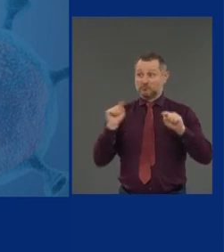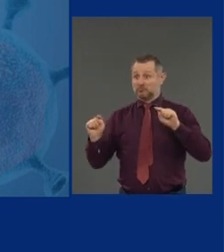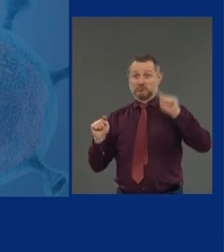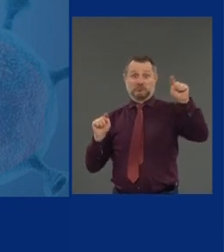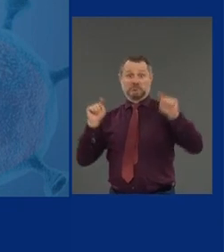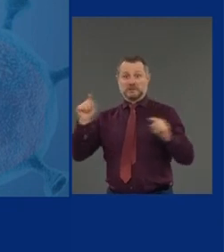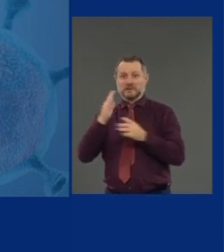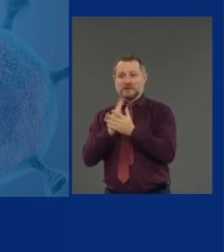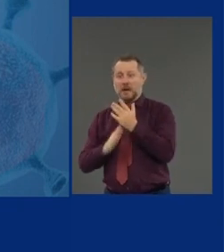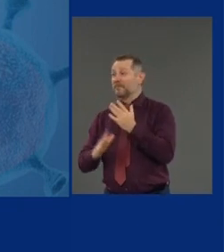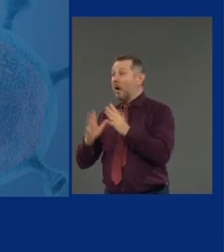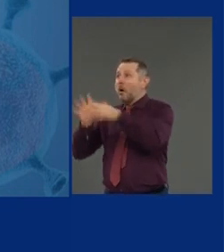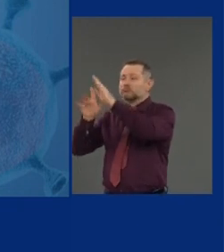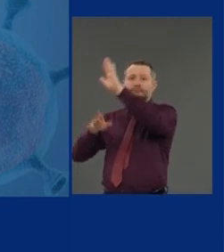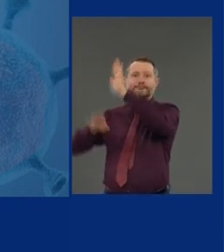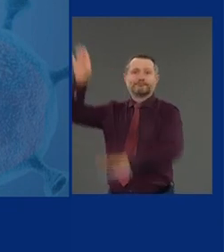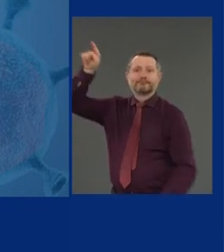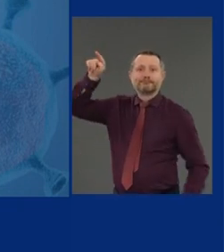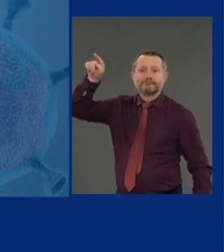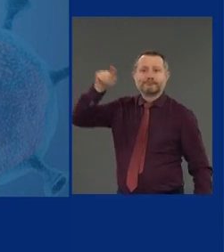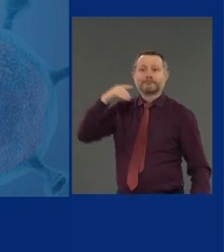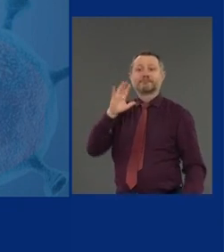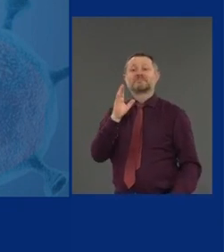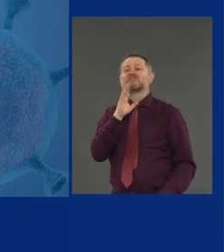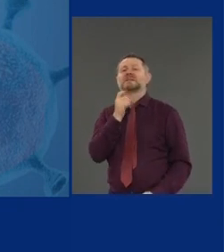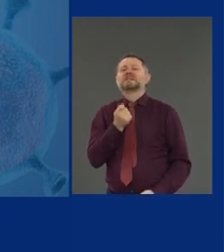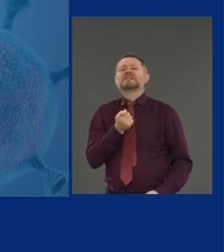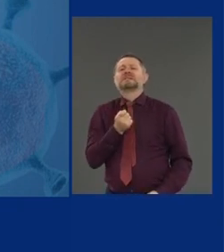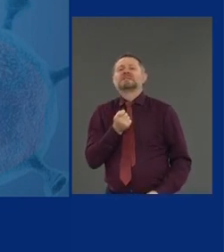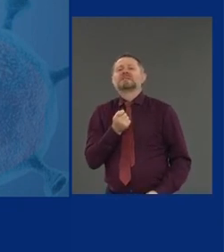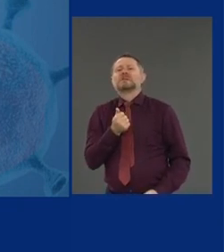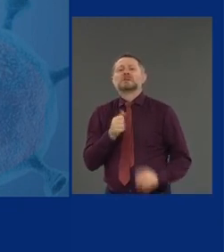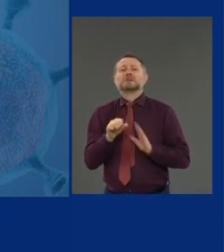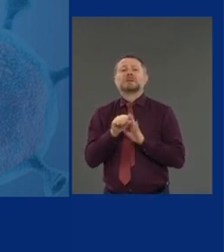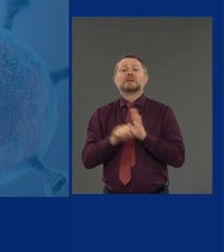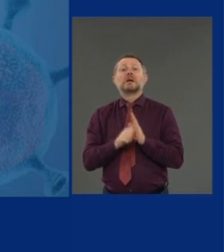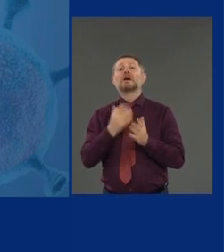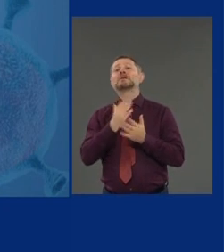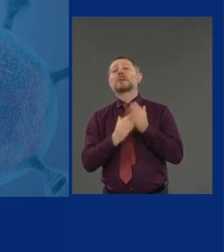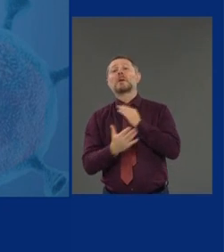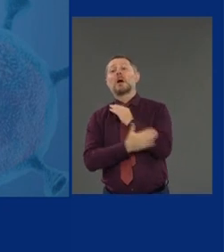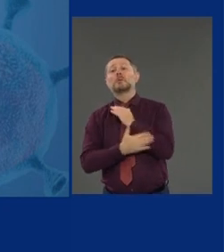And as we sit here today, states are getting into trouble.